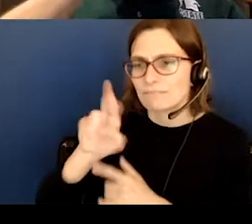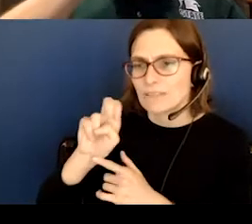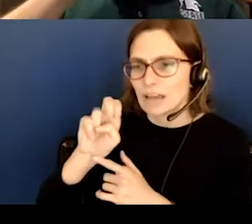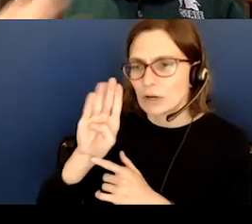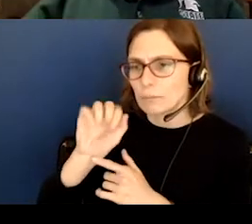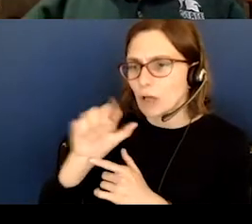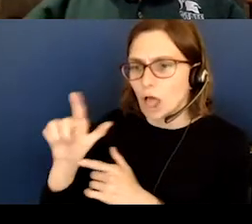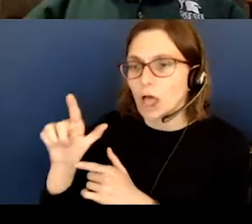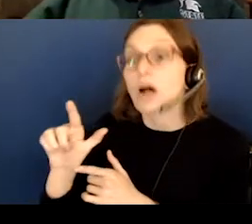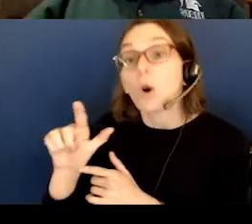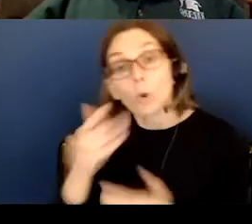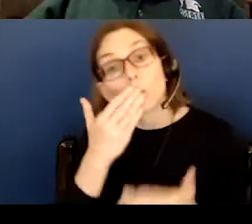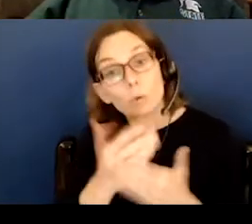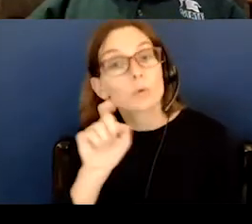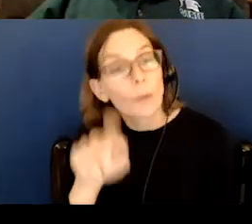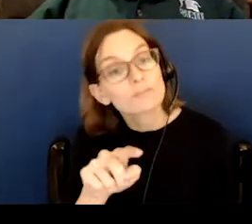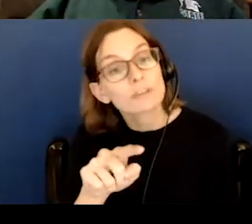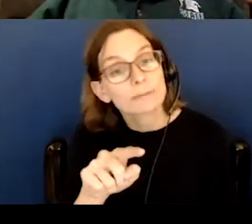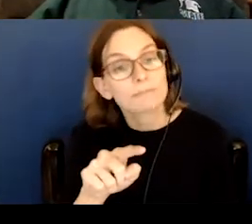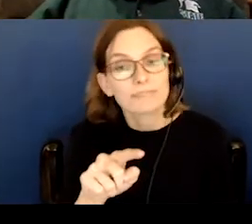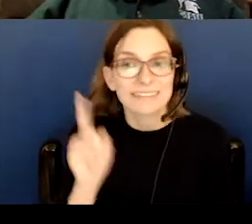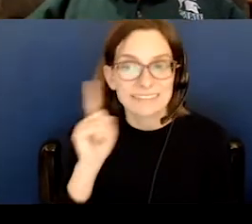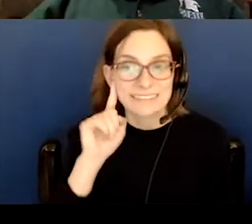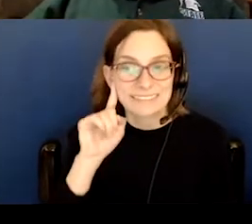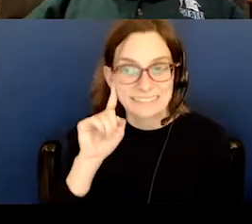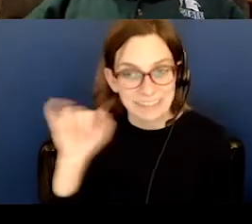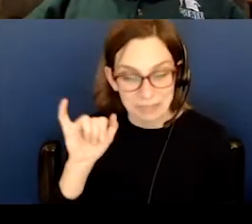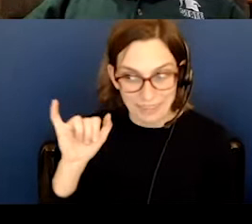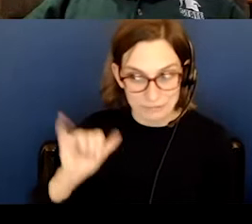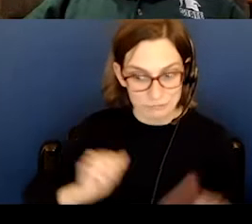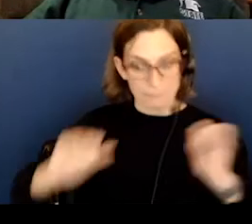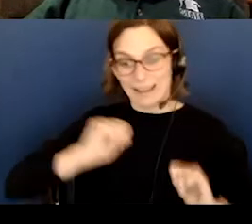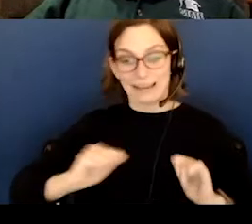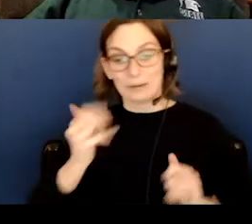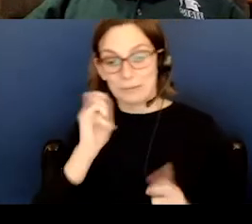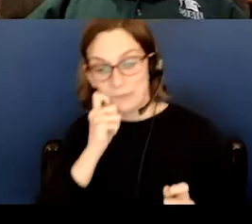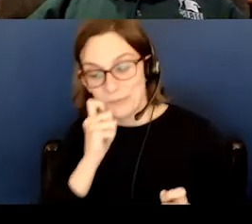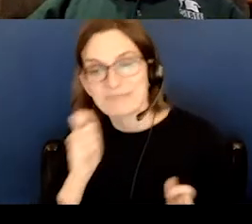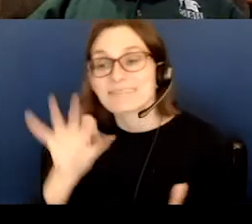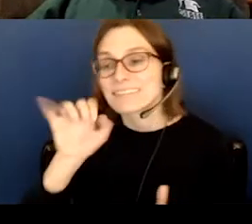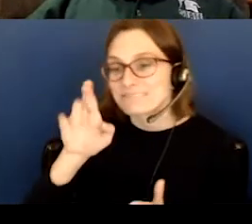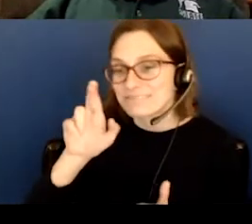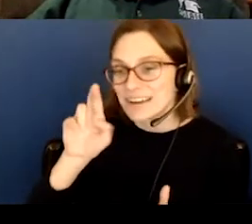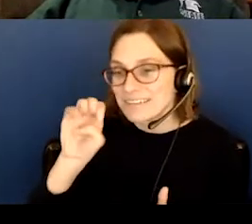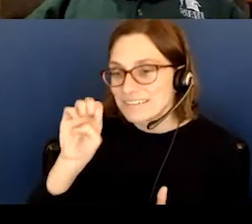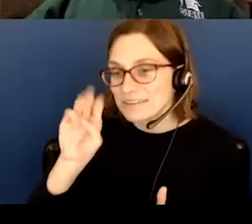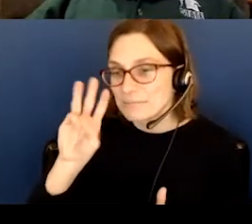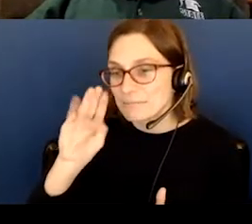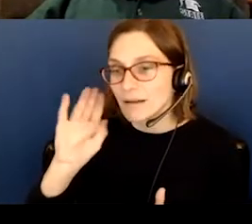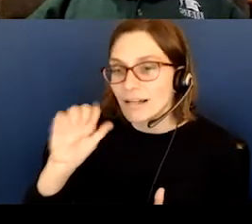Okay. That's a good question. It sounds kind of dramatic, doesn't it? A fireball is simply a meteor,